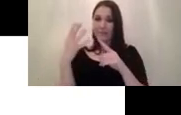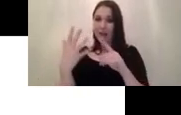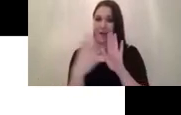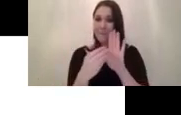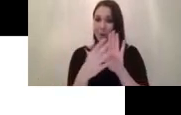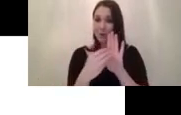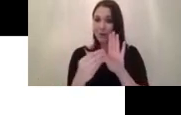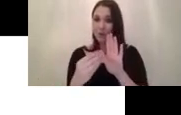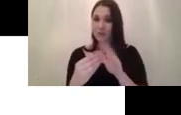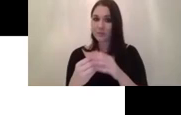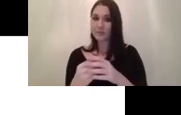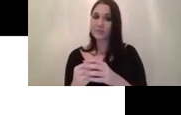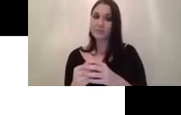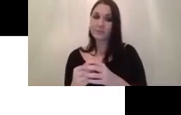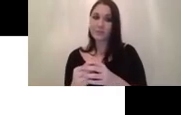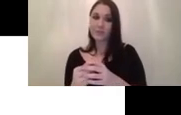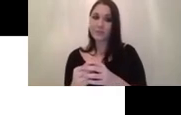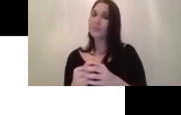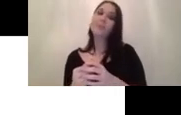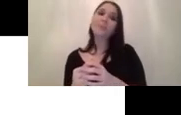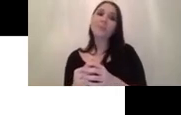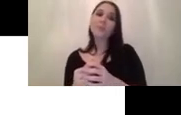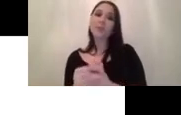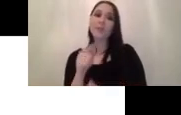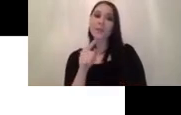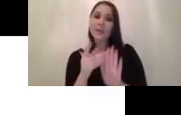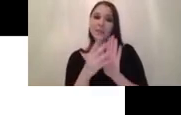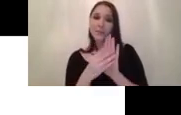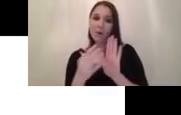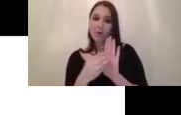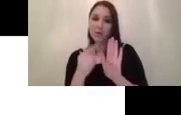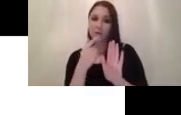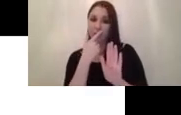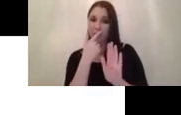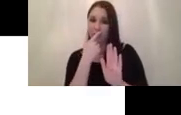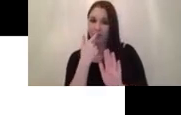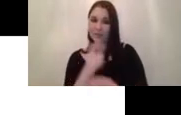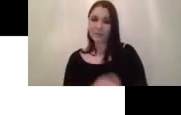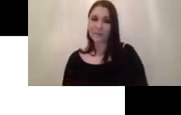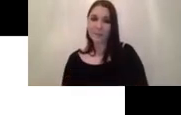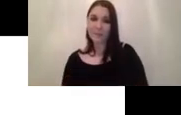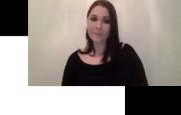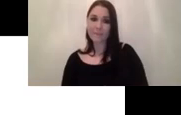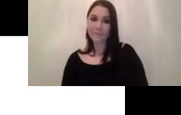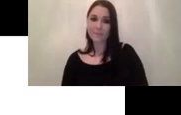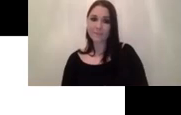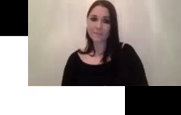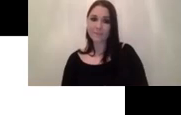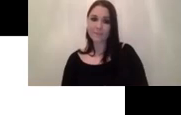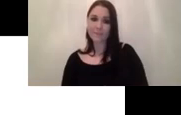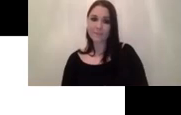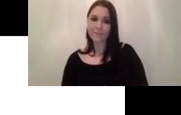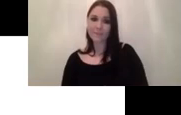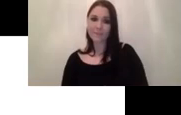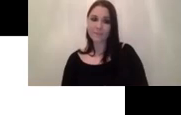basically and then this model you train with p7 and just get off the top two to to stack and apply